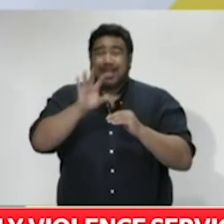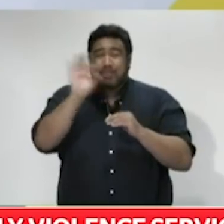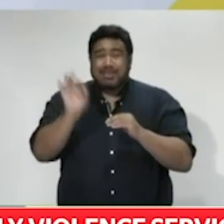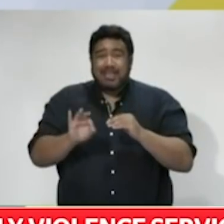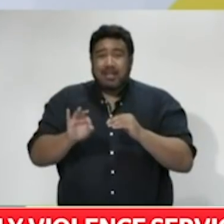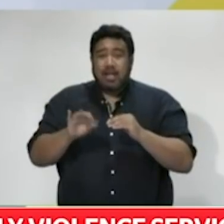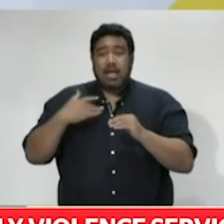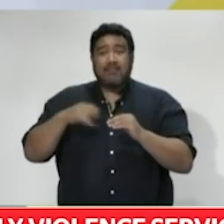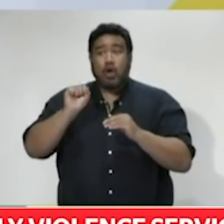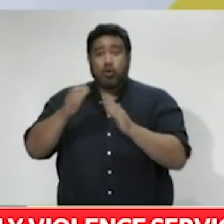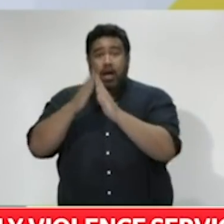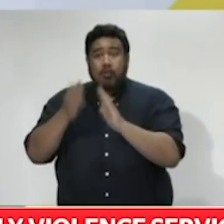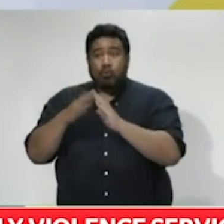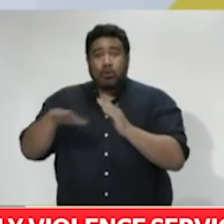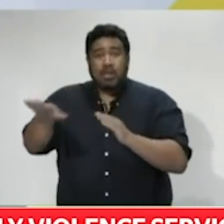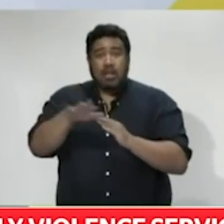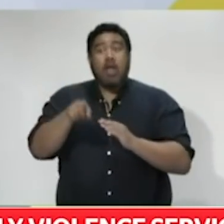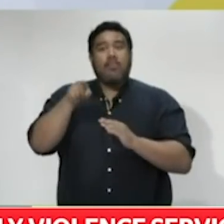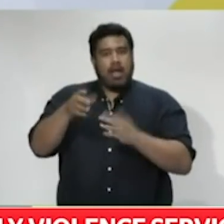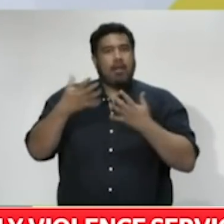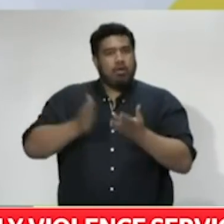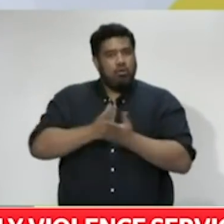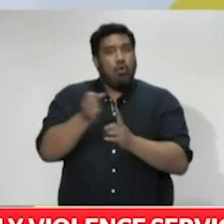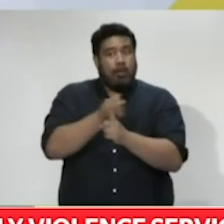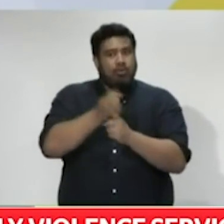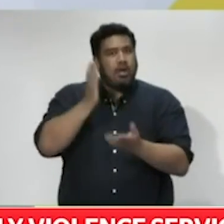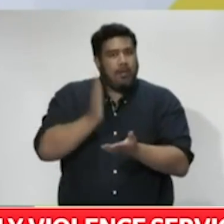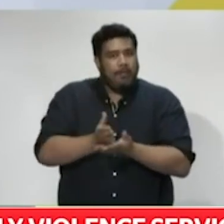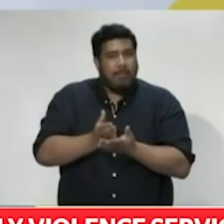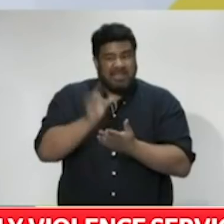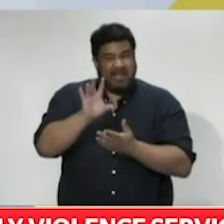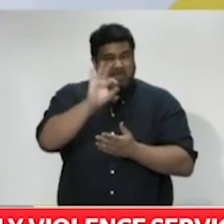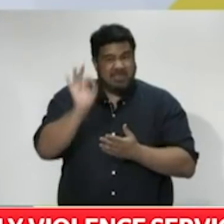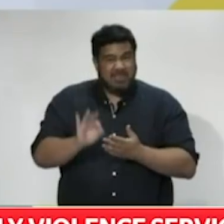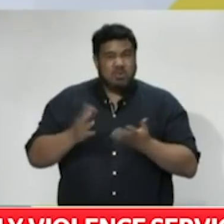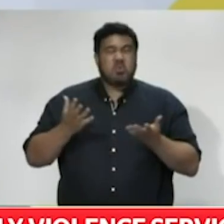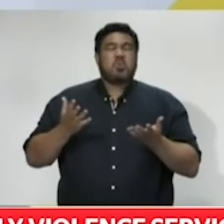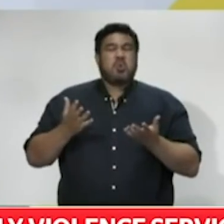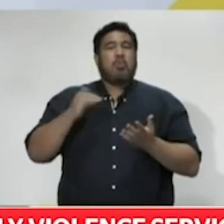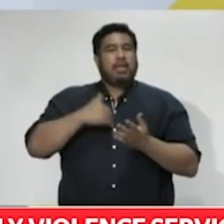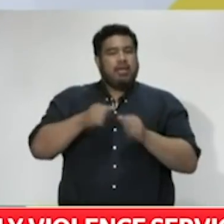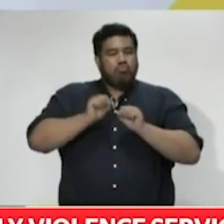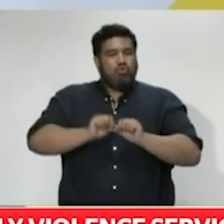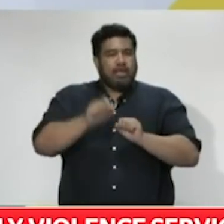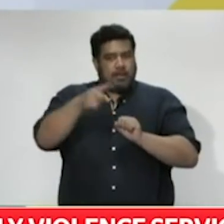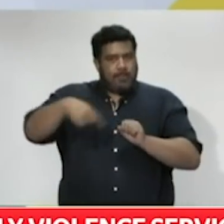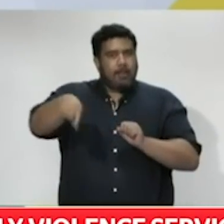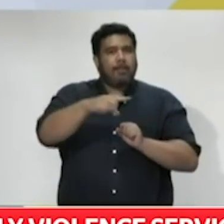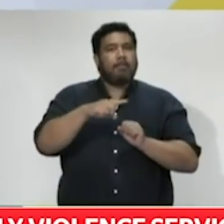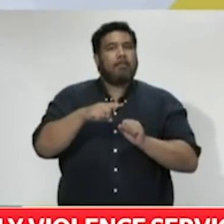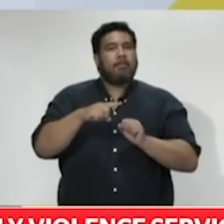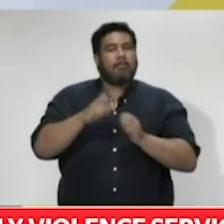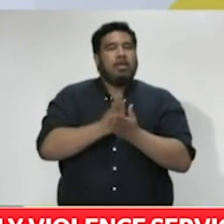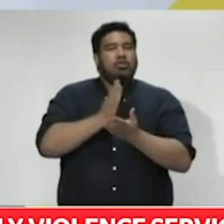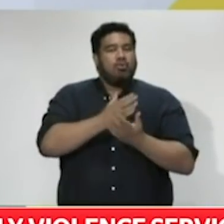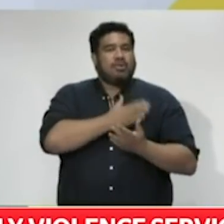experience abuse, and they need to be protected in the same way other New Zealanders are.